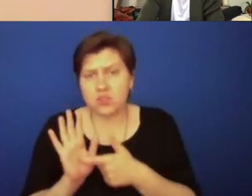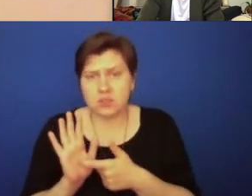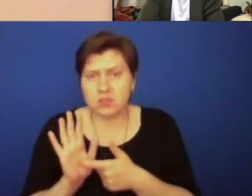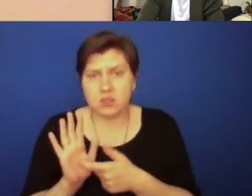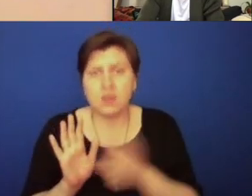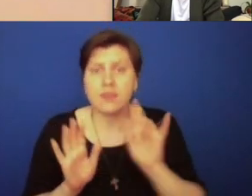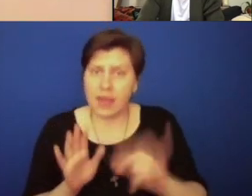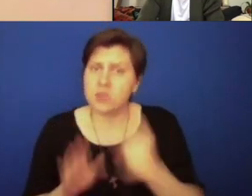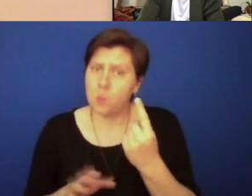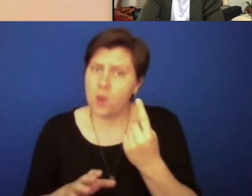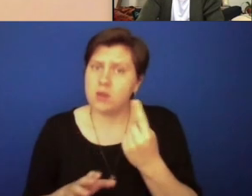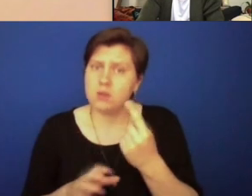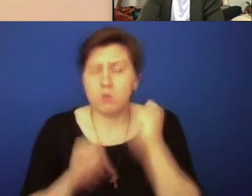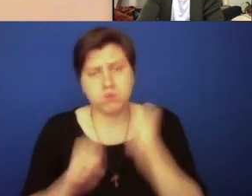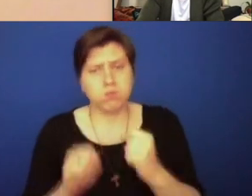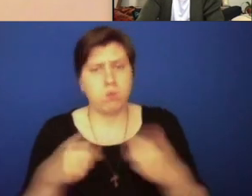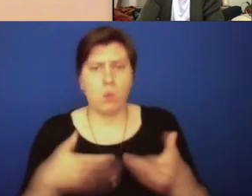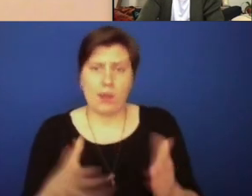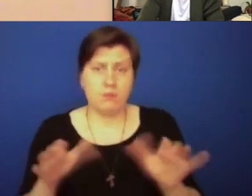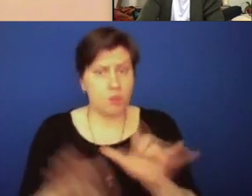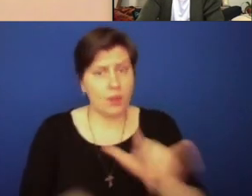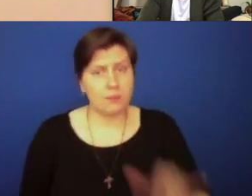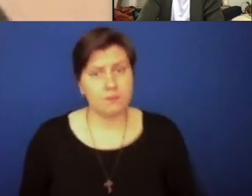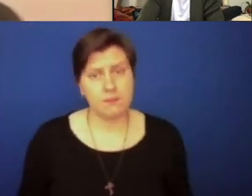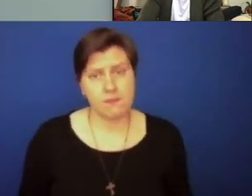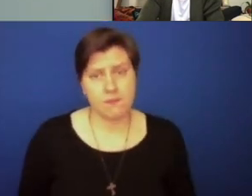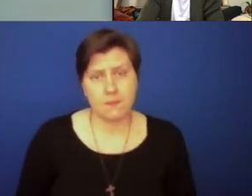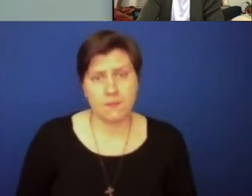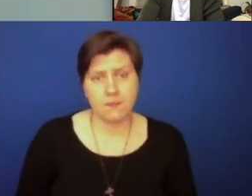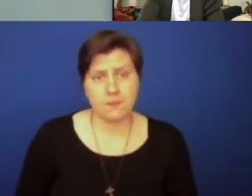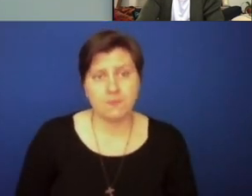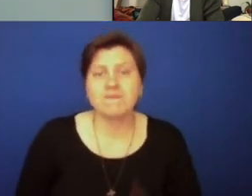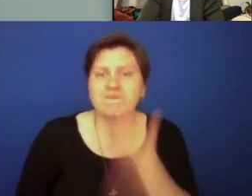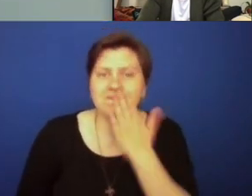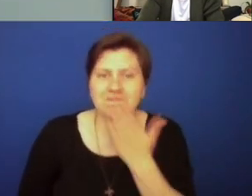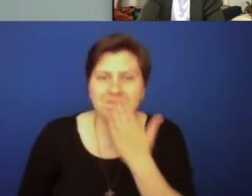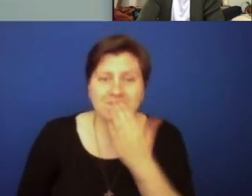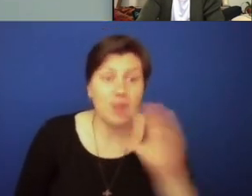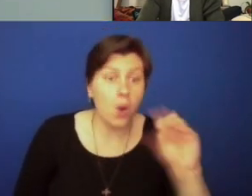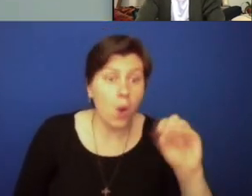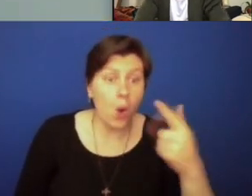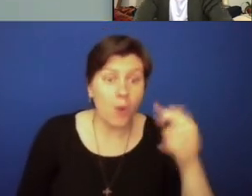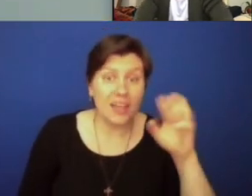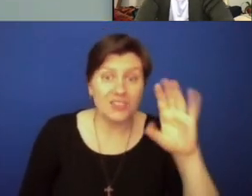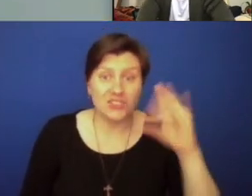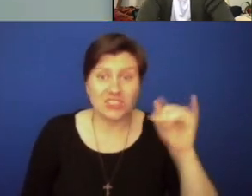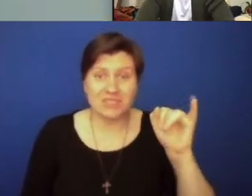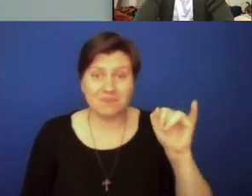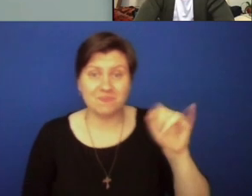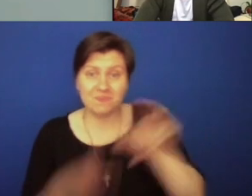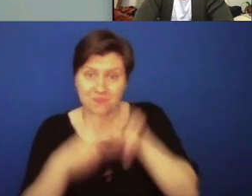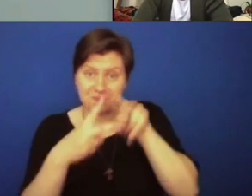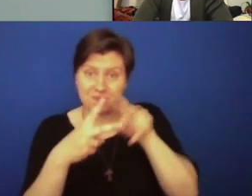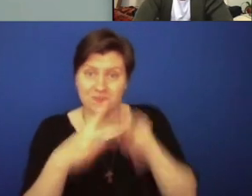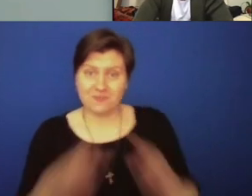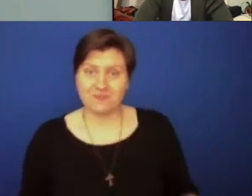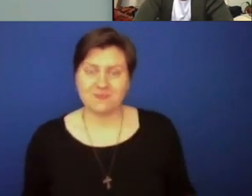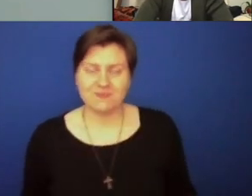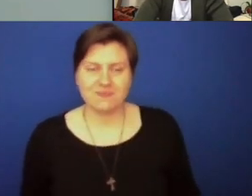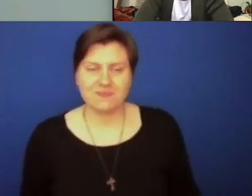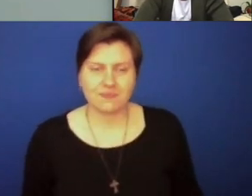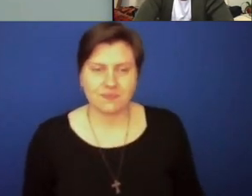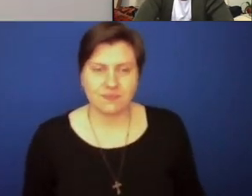And that's one profound way in which we can do it. Thank you, Shannon. I'll get you to you next. One sign of hope and then one practical action.